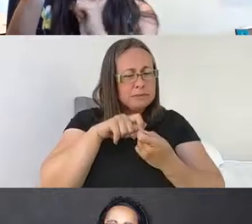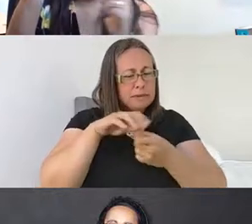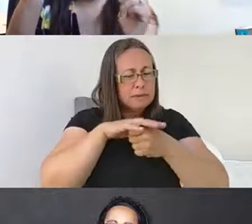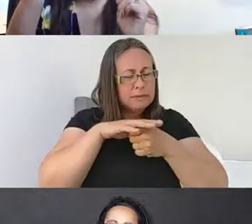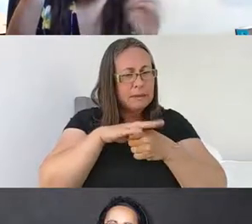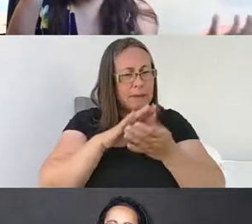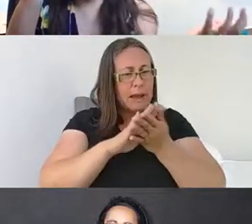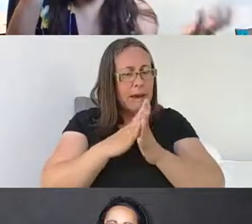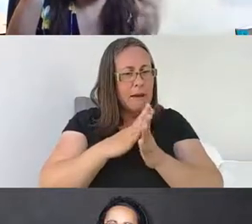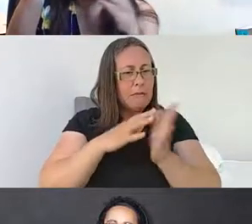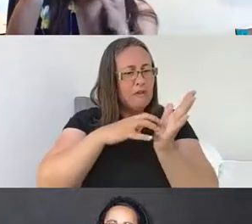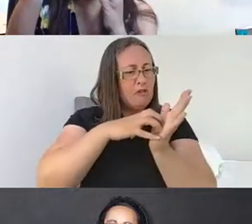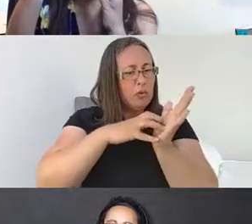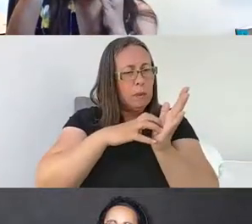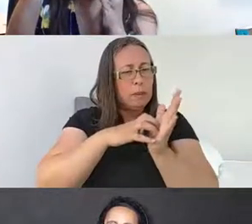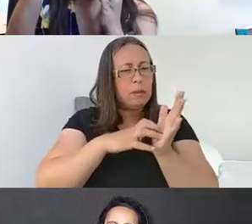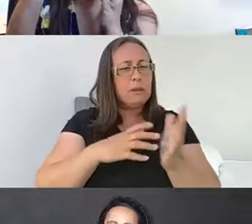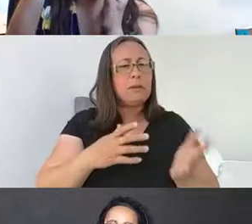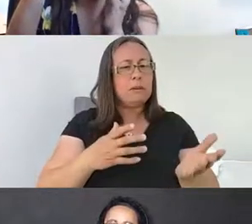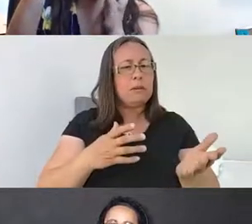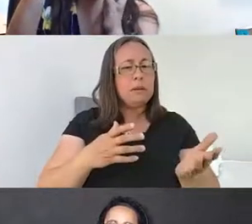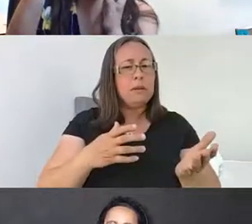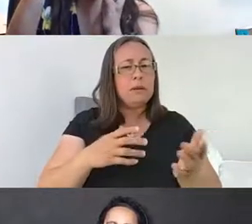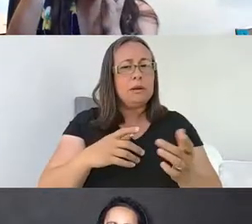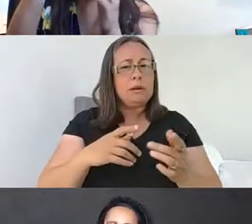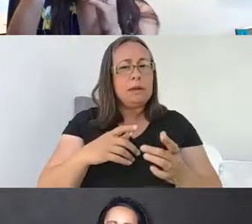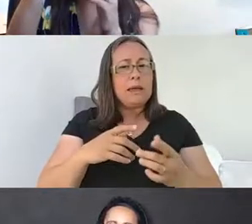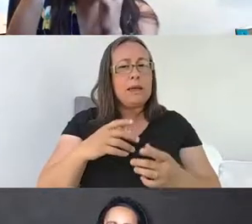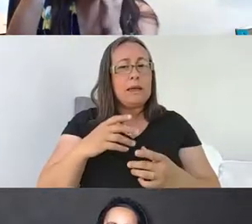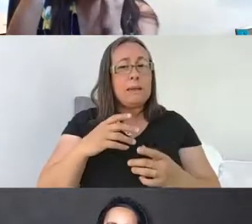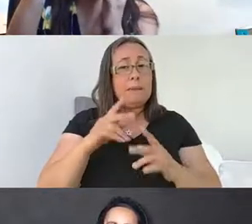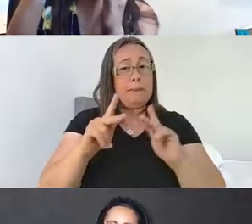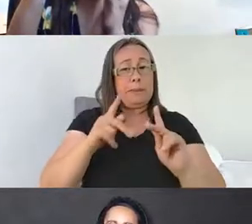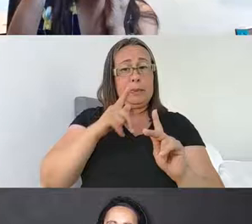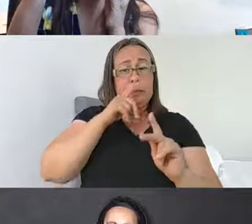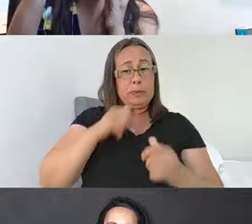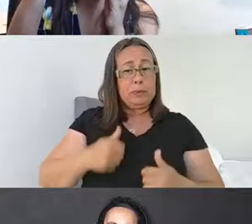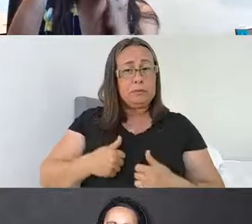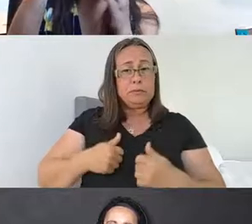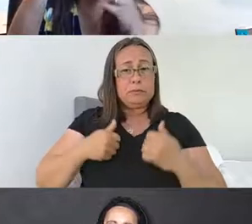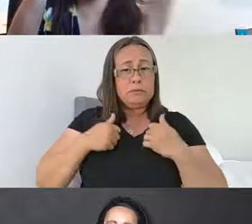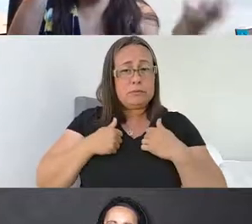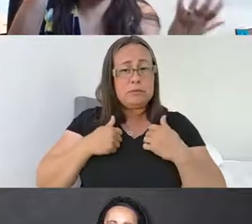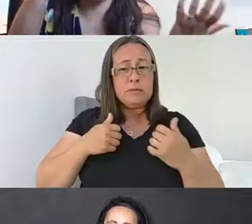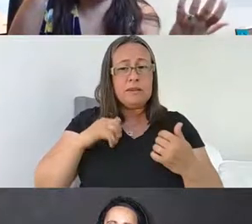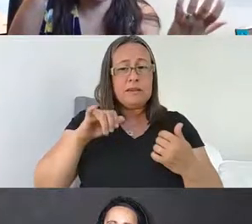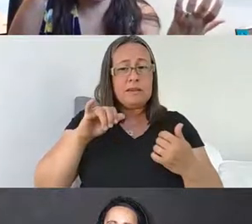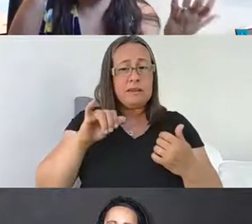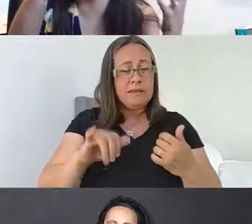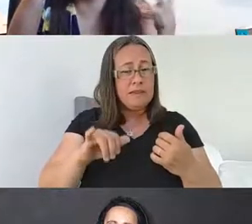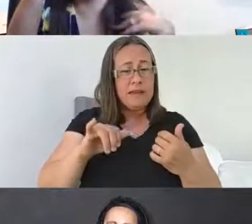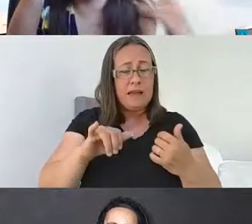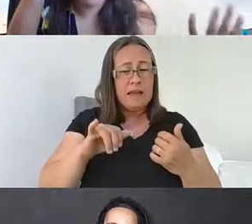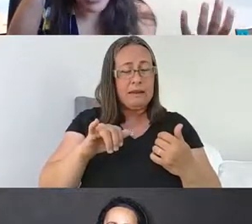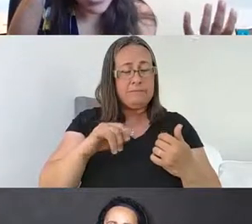And then non-neuronal cells are relatively spared. And people that survive cardiac arrest, know, certainly there's a huge amount of